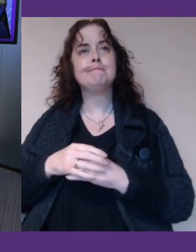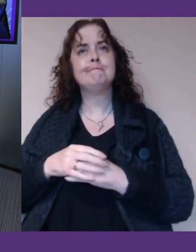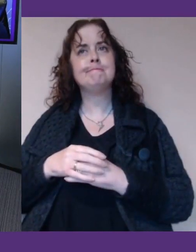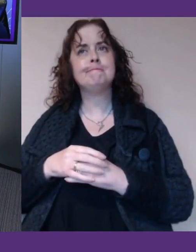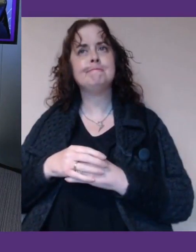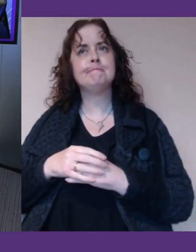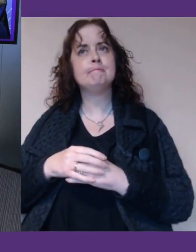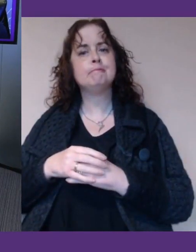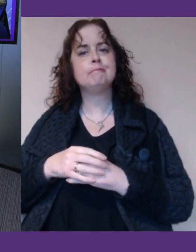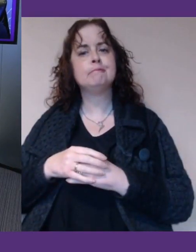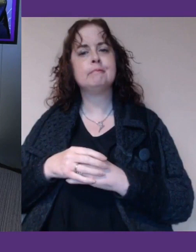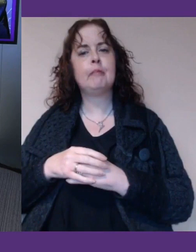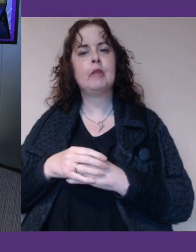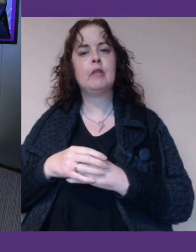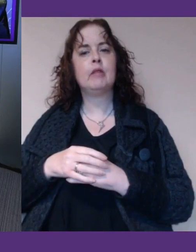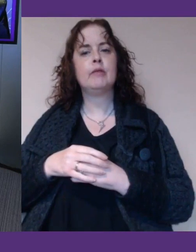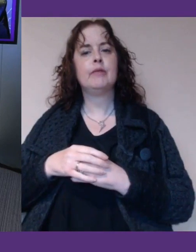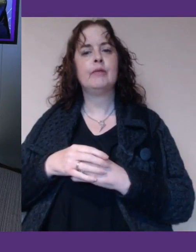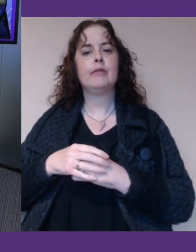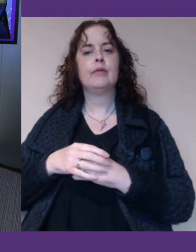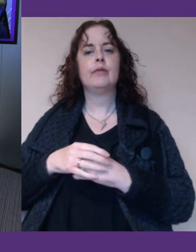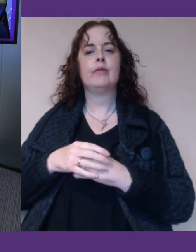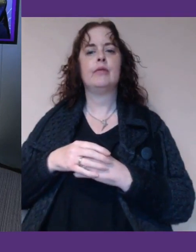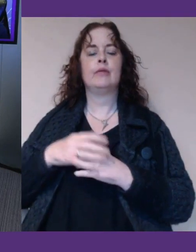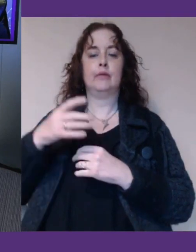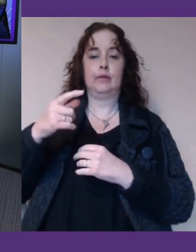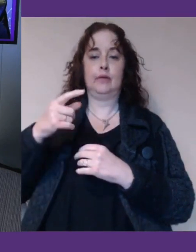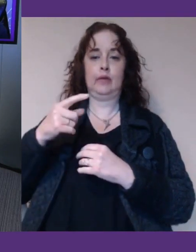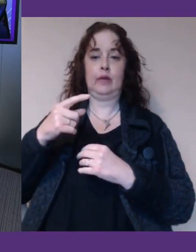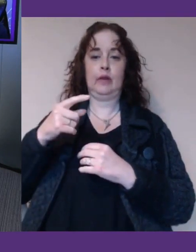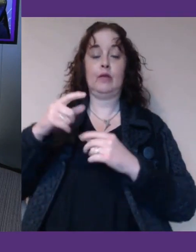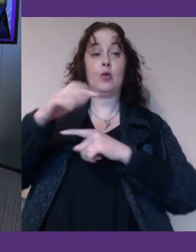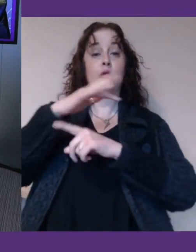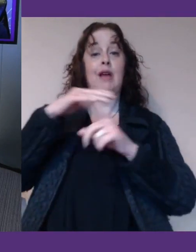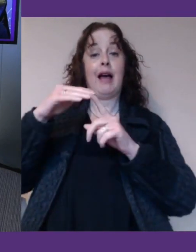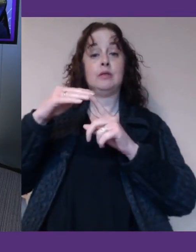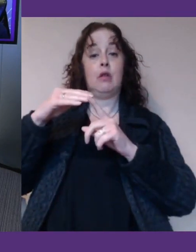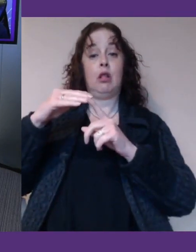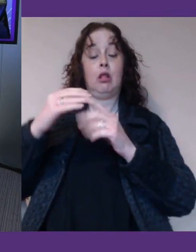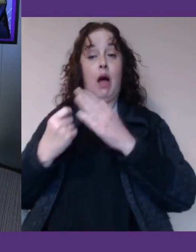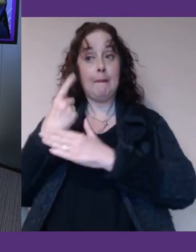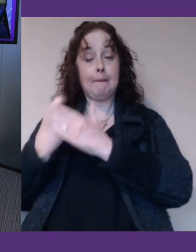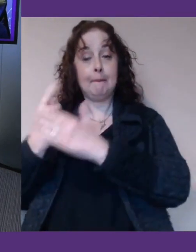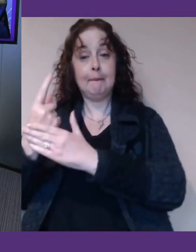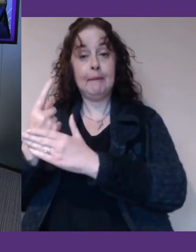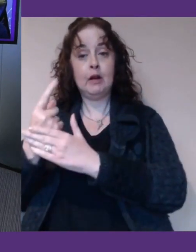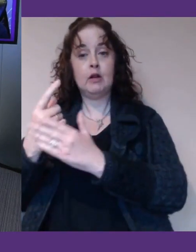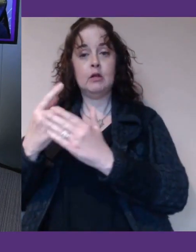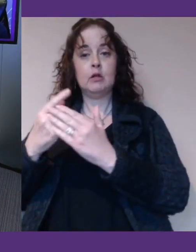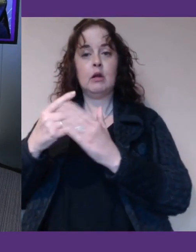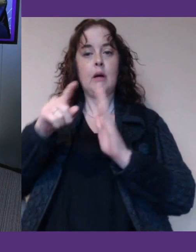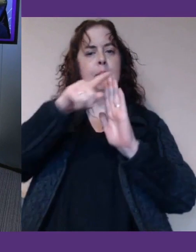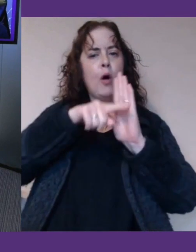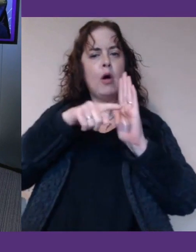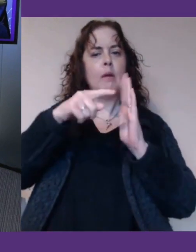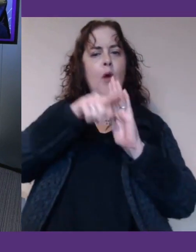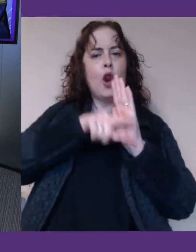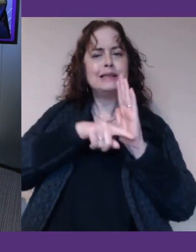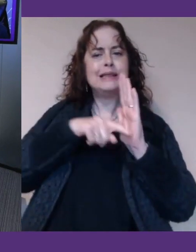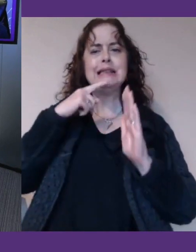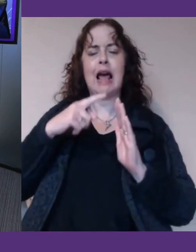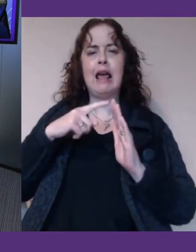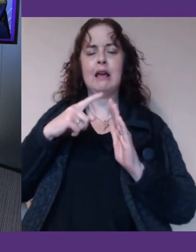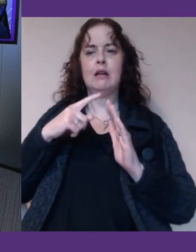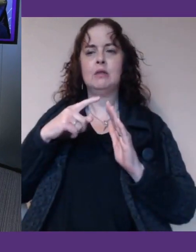those two kind of societal trends, if you like, are recognised by policy makers, including policy makers who don't think about